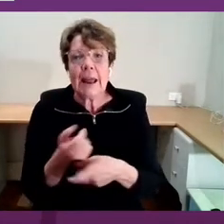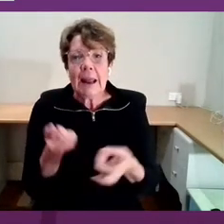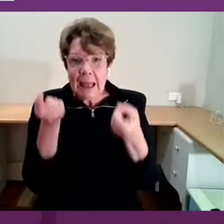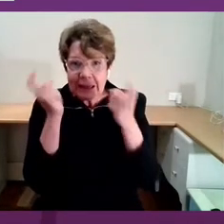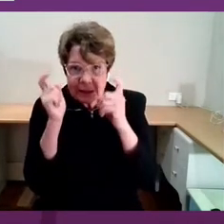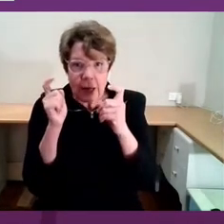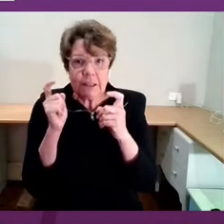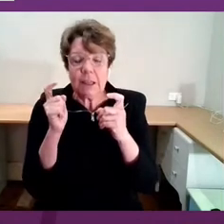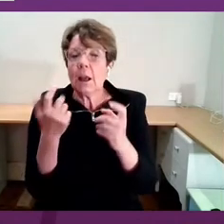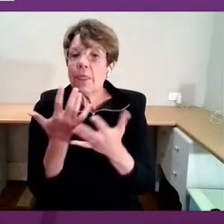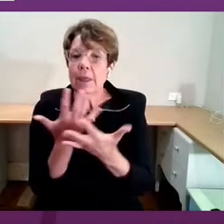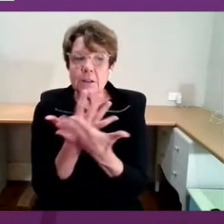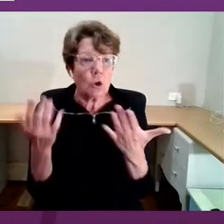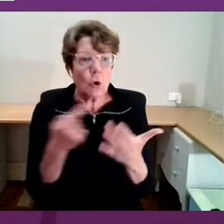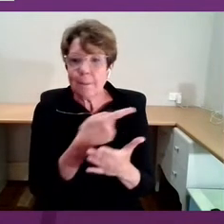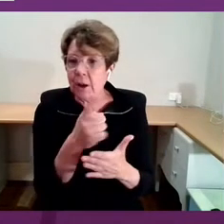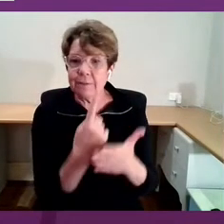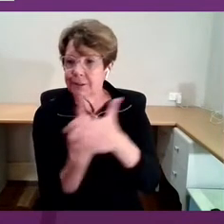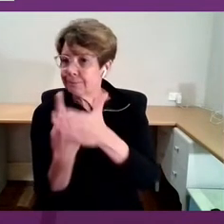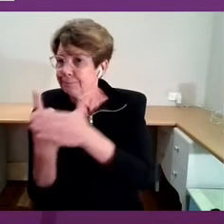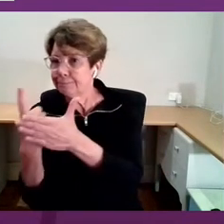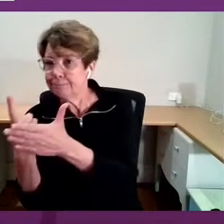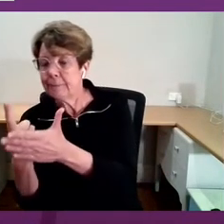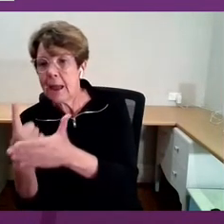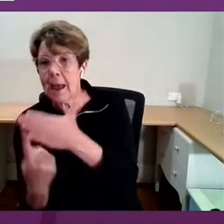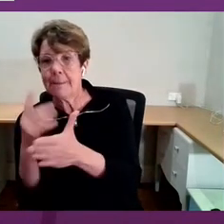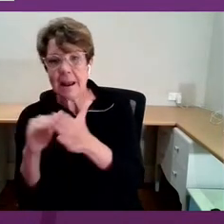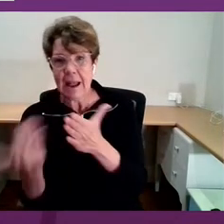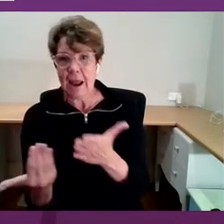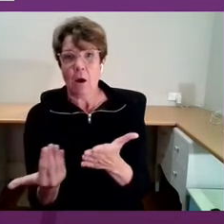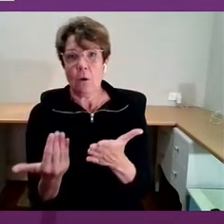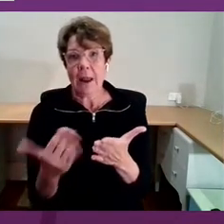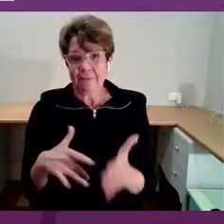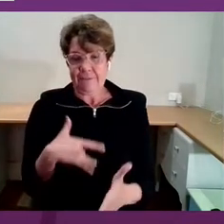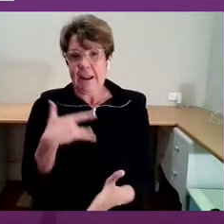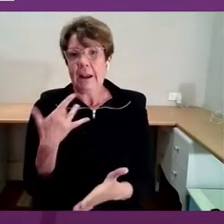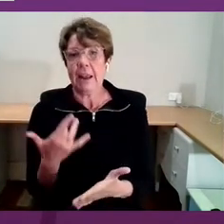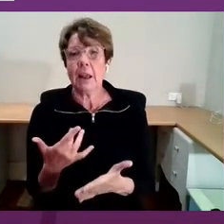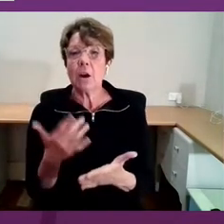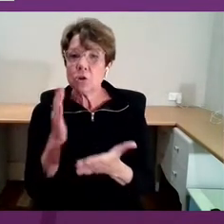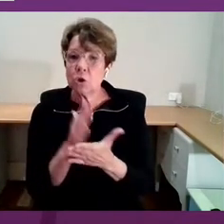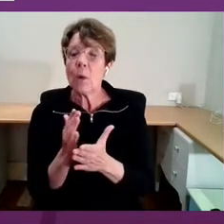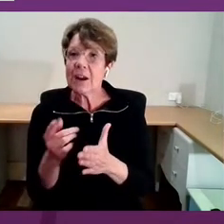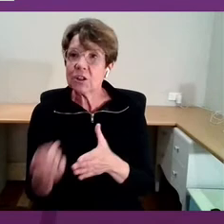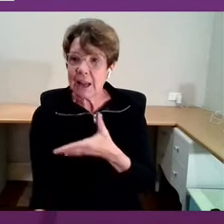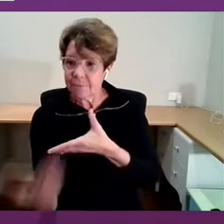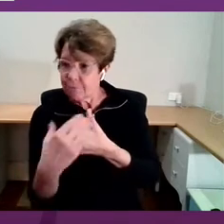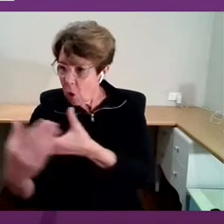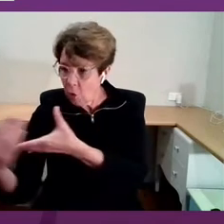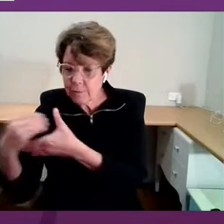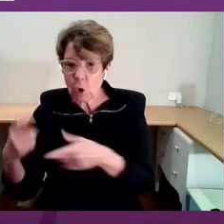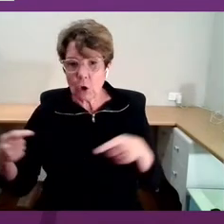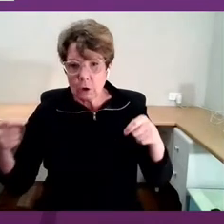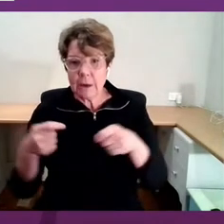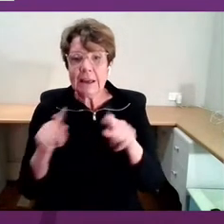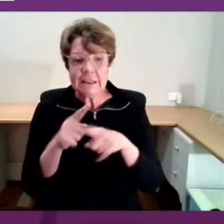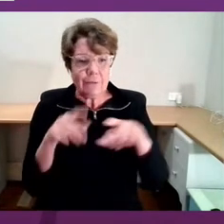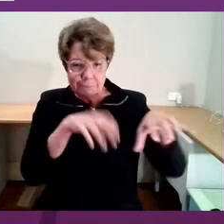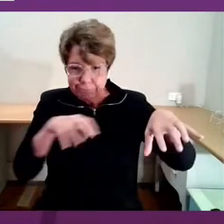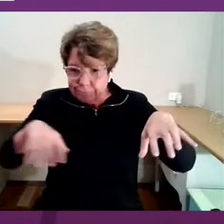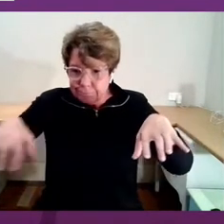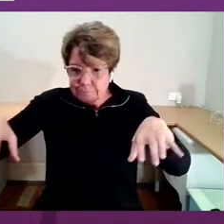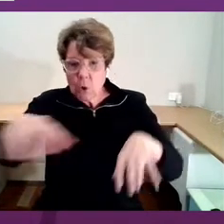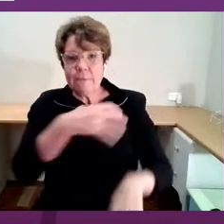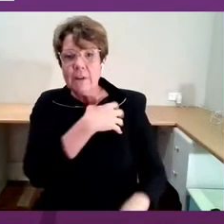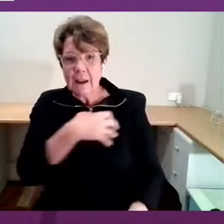are experiencing and feeling. To harness your contribution, all portfolios across all levels of government, as well